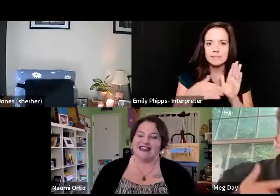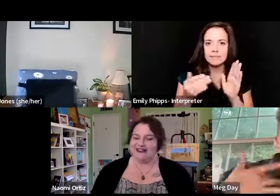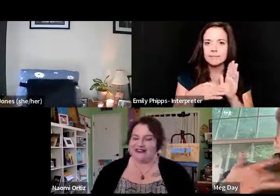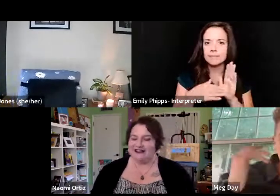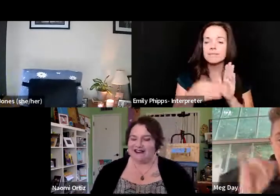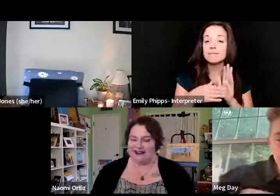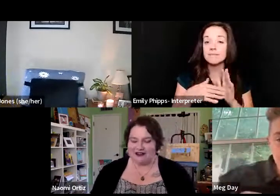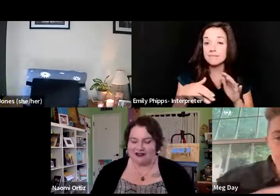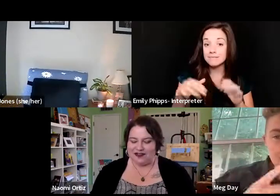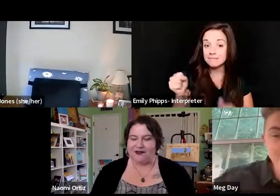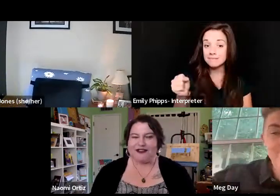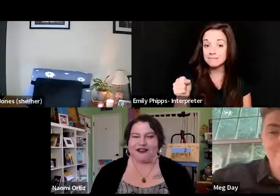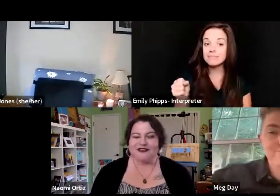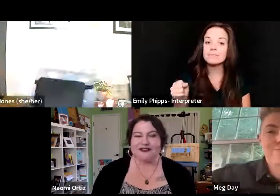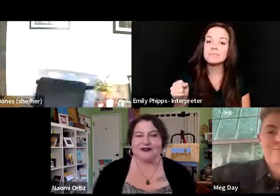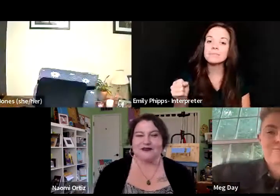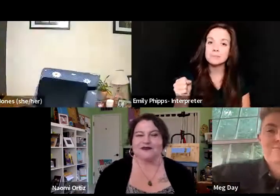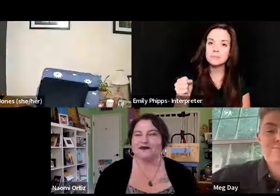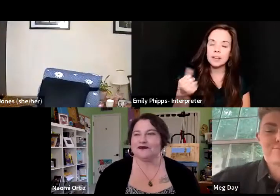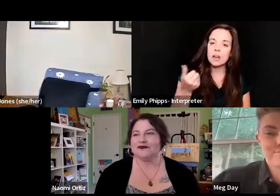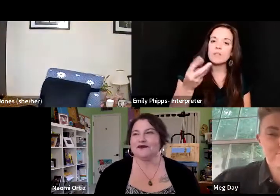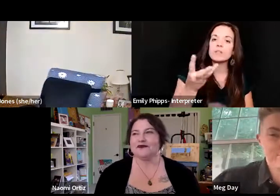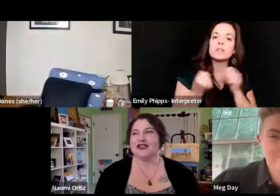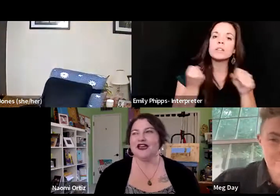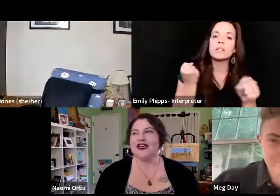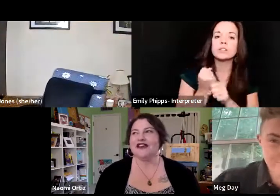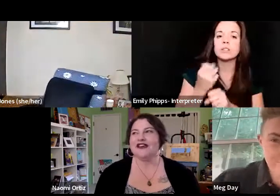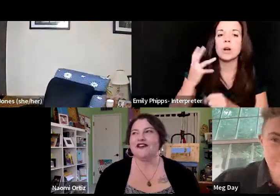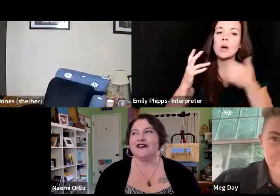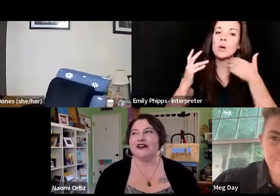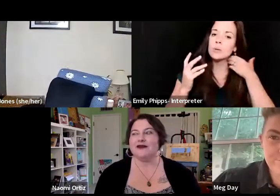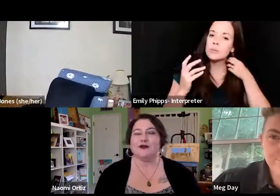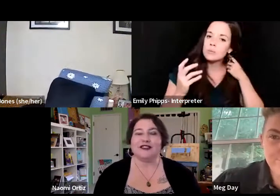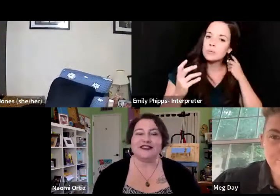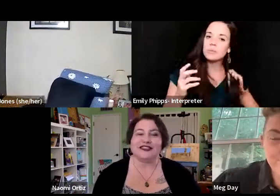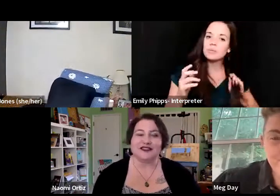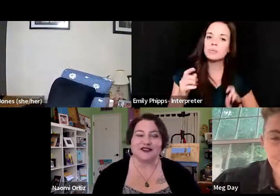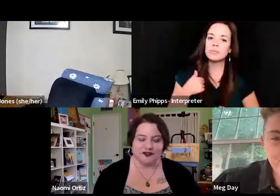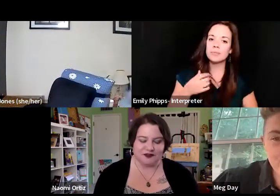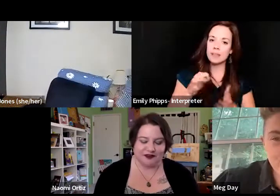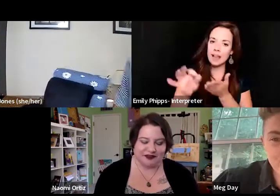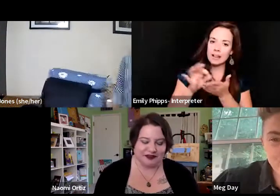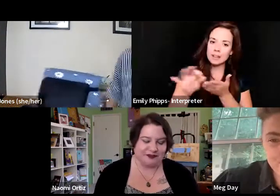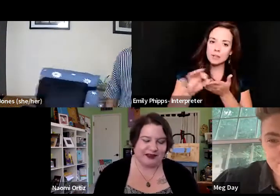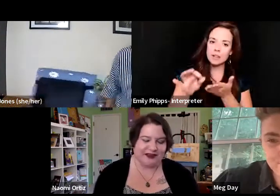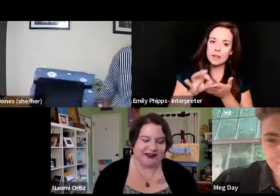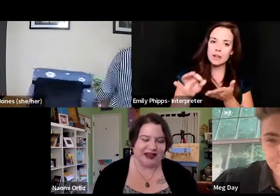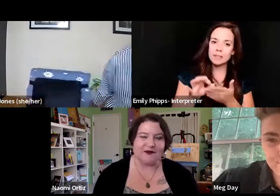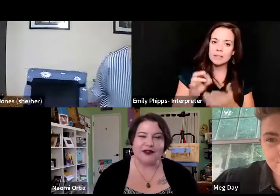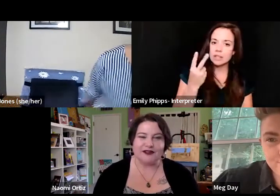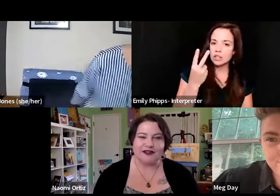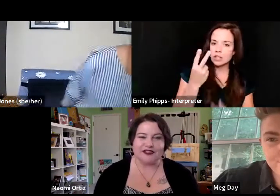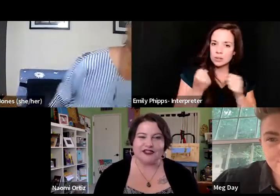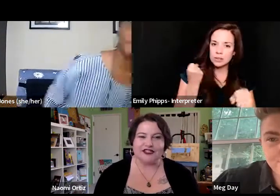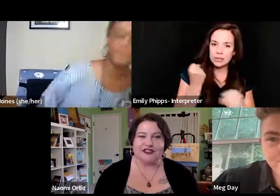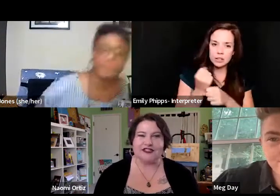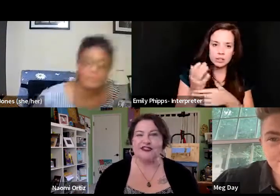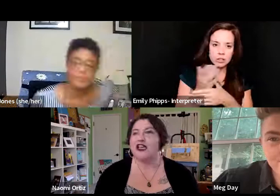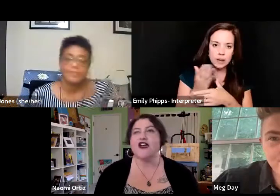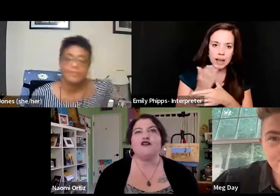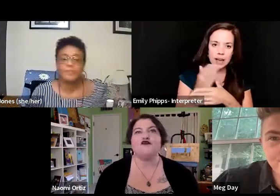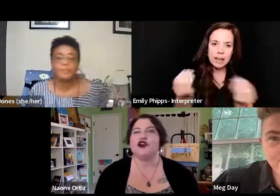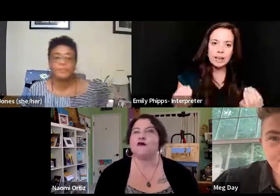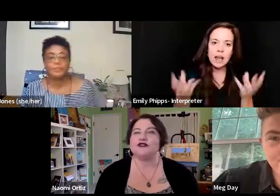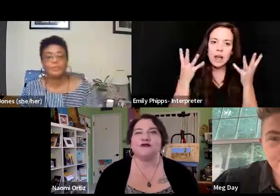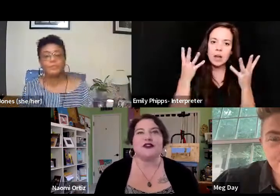Uh, you know, a couple of years ago, I counted up within like a two year span, how many organizations,